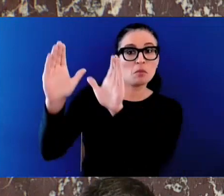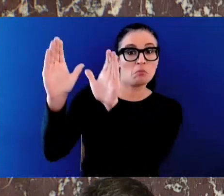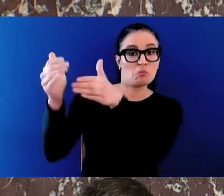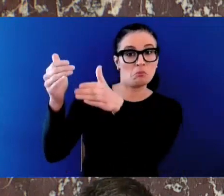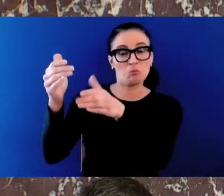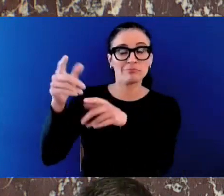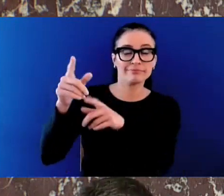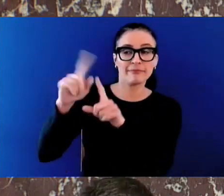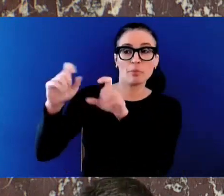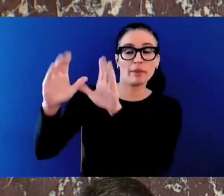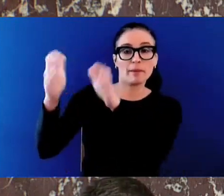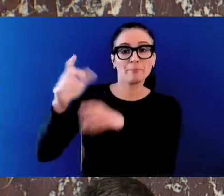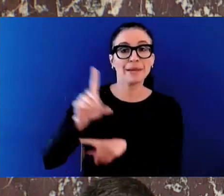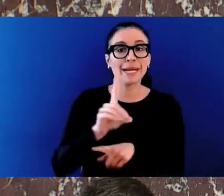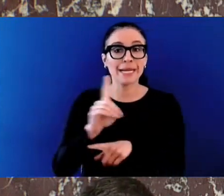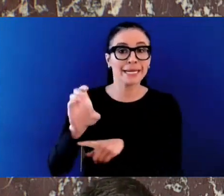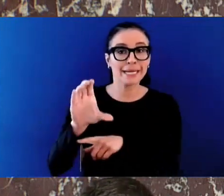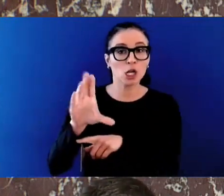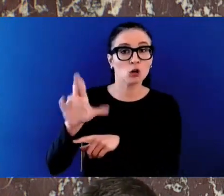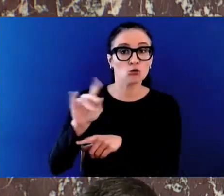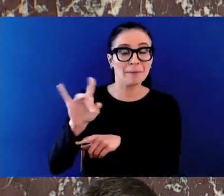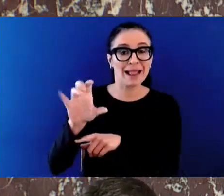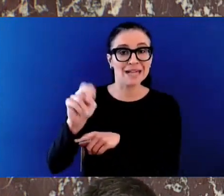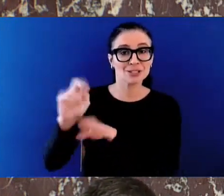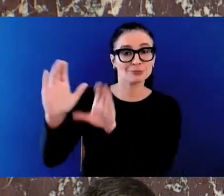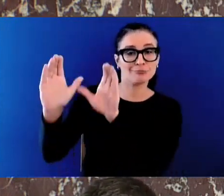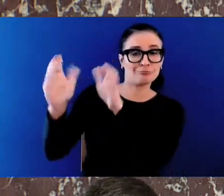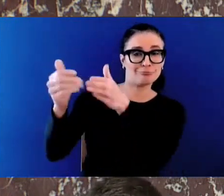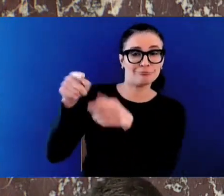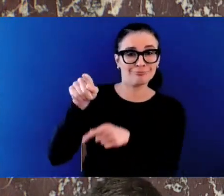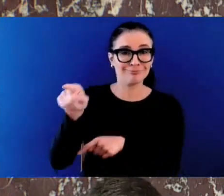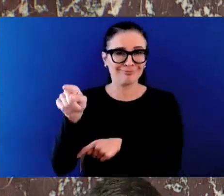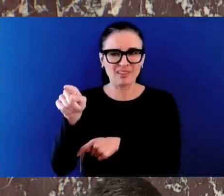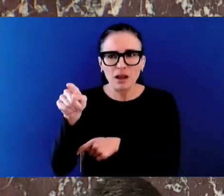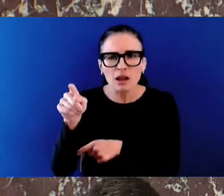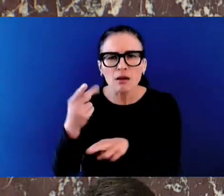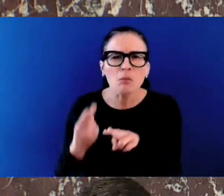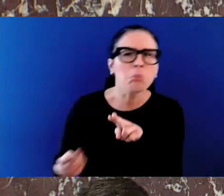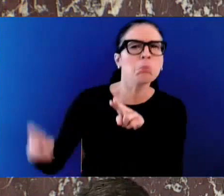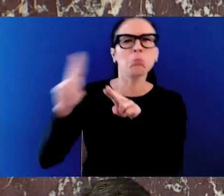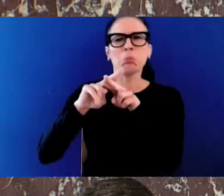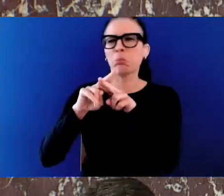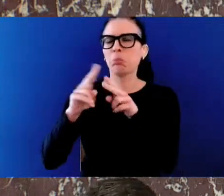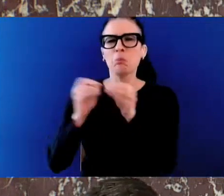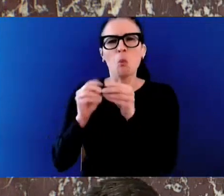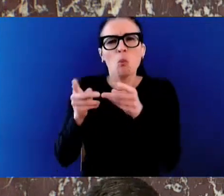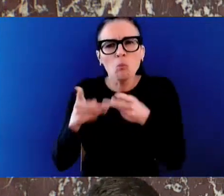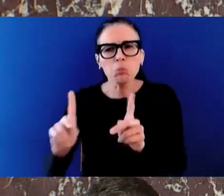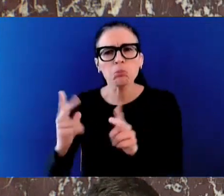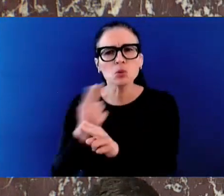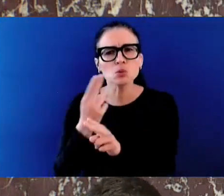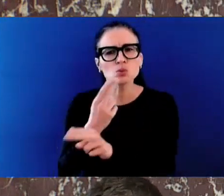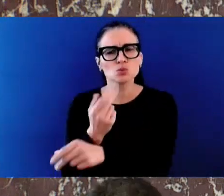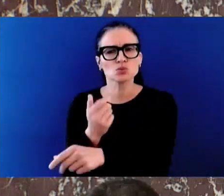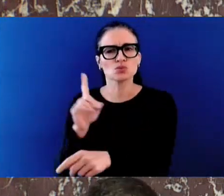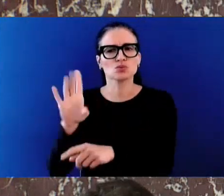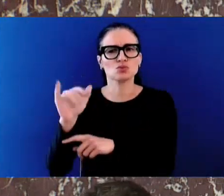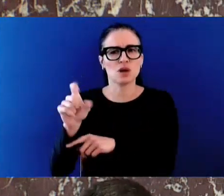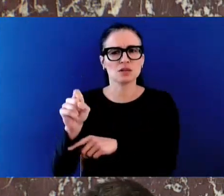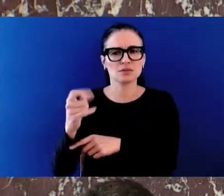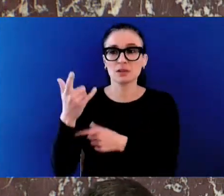Will the Premier finally say no to his decrim caucus, adopt BC United's plan to scrap his failed